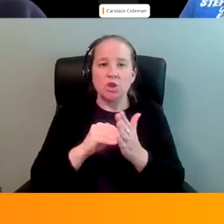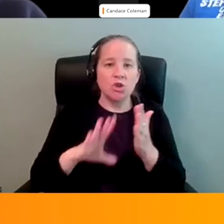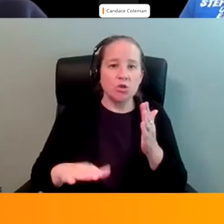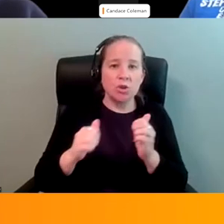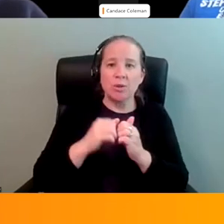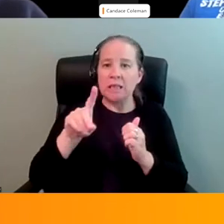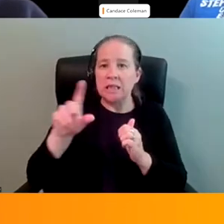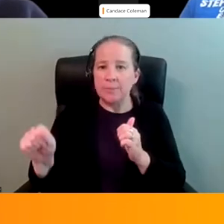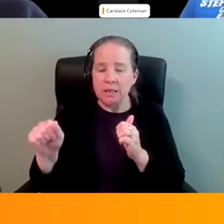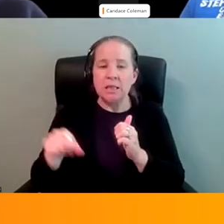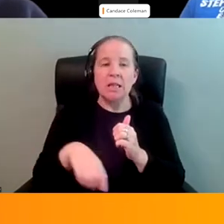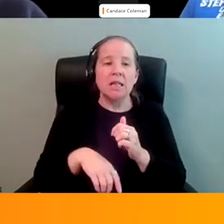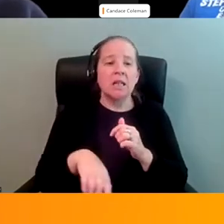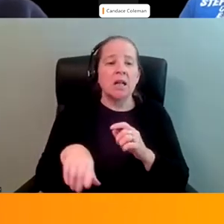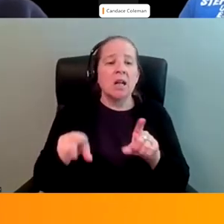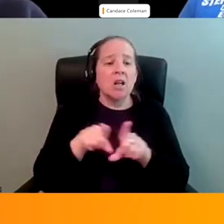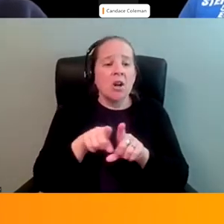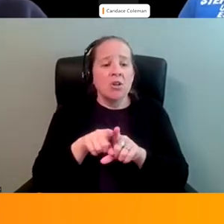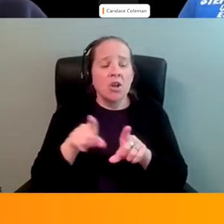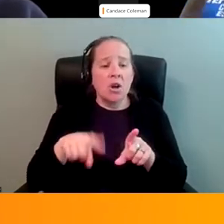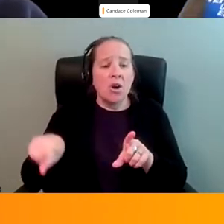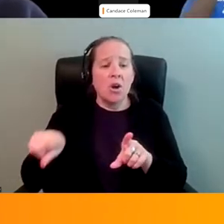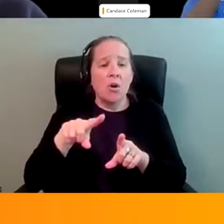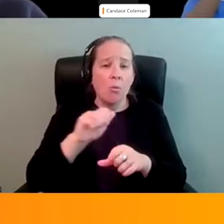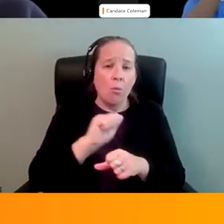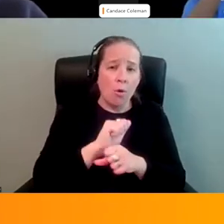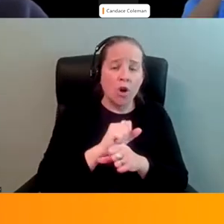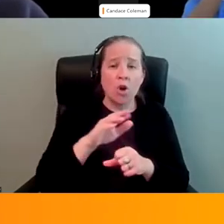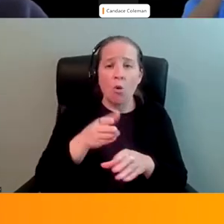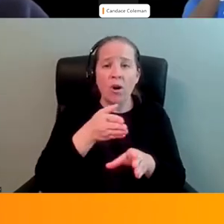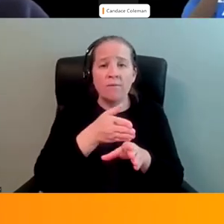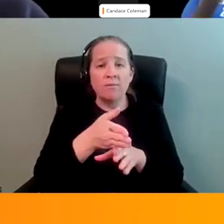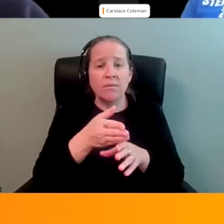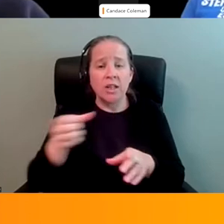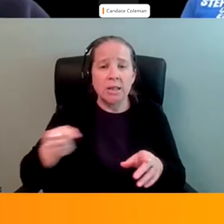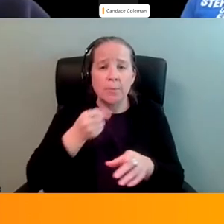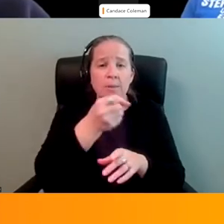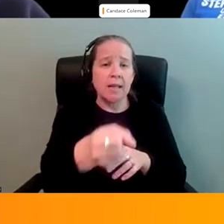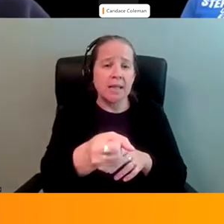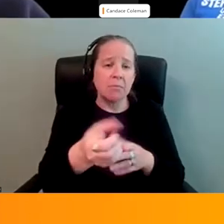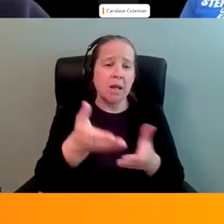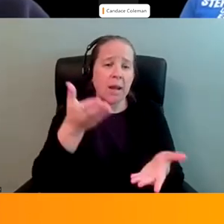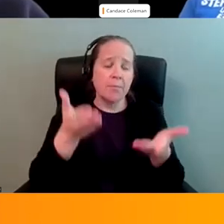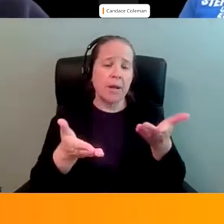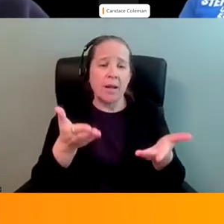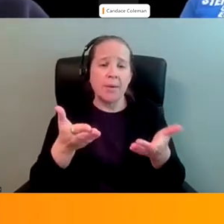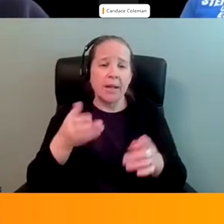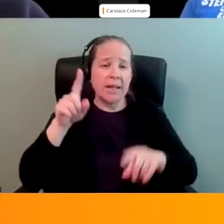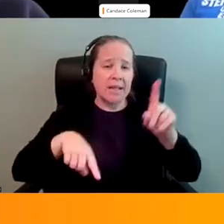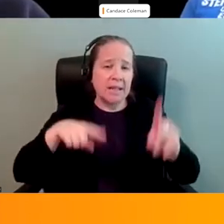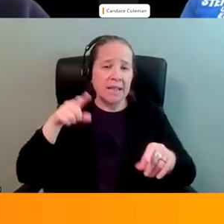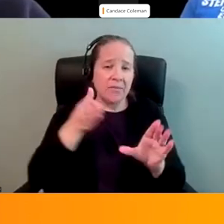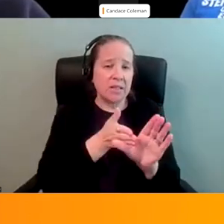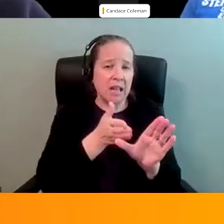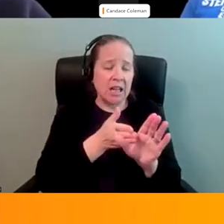disabilities. And they also work or do their field placement and maybe in different psychiatric